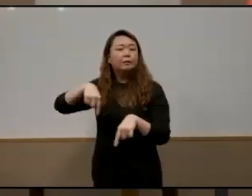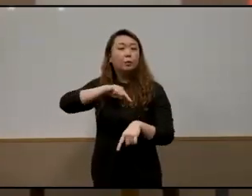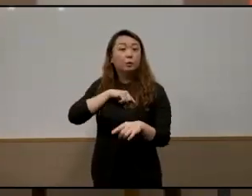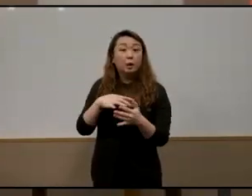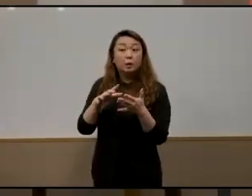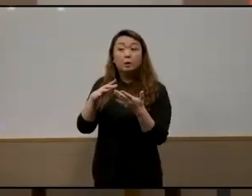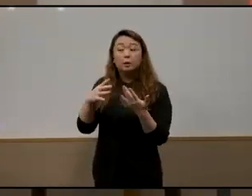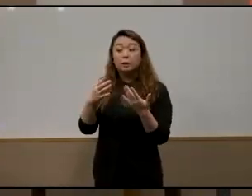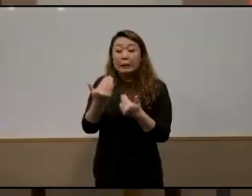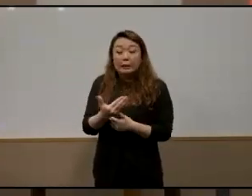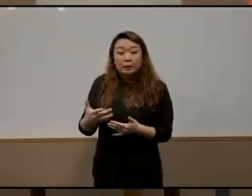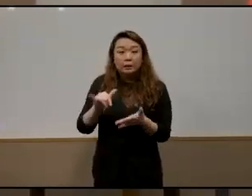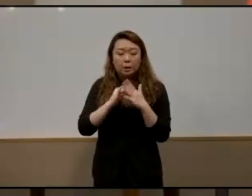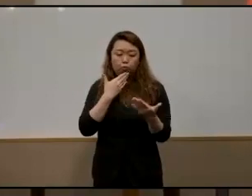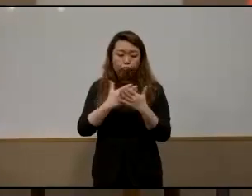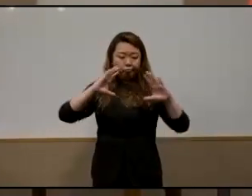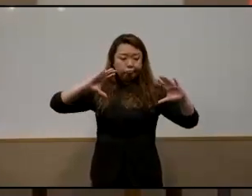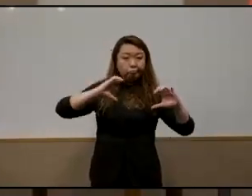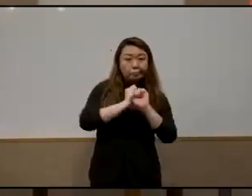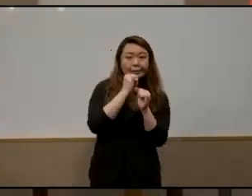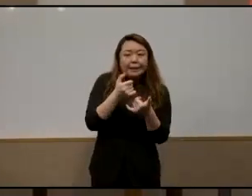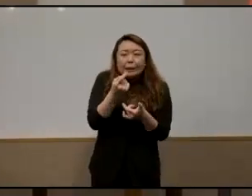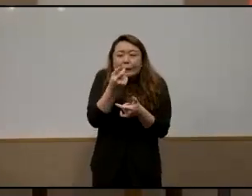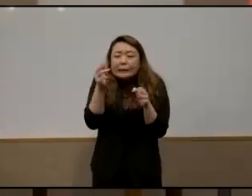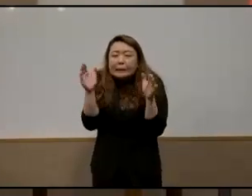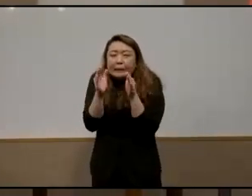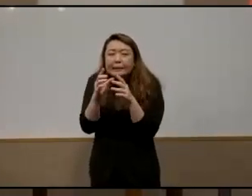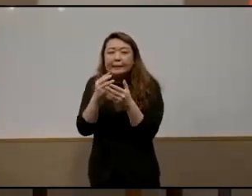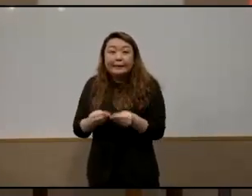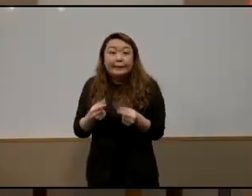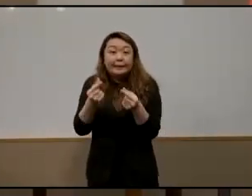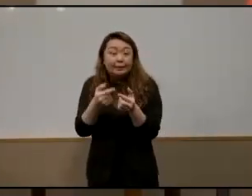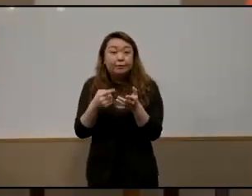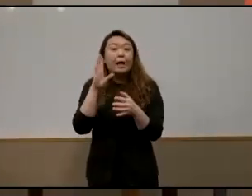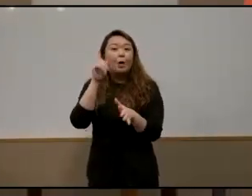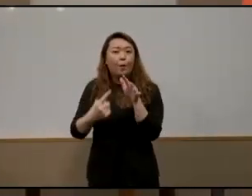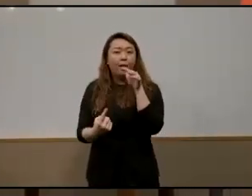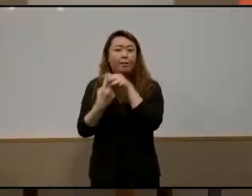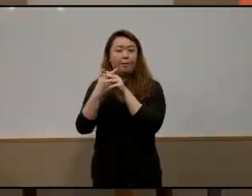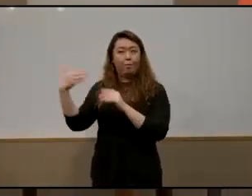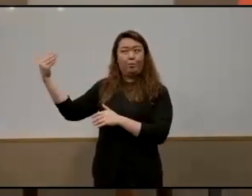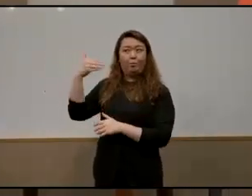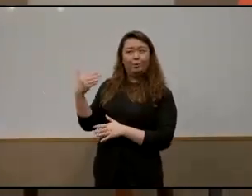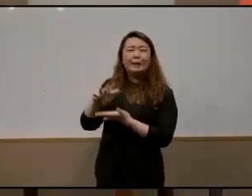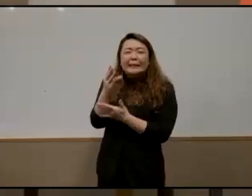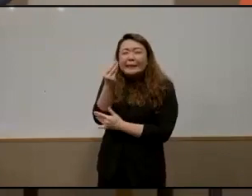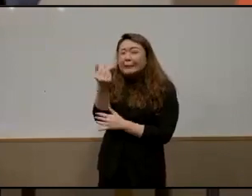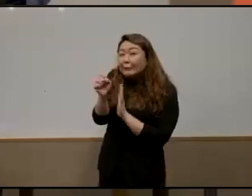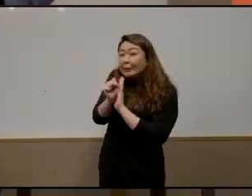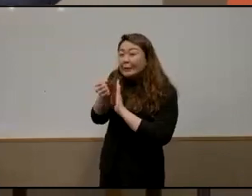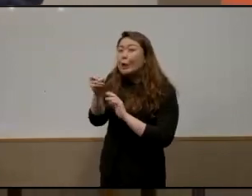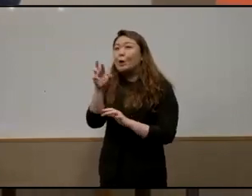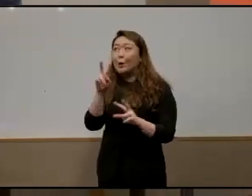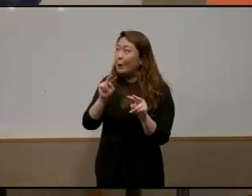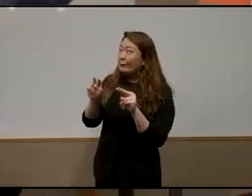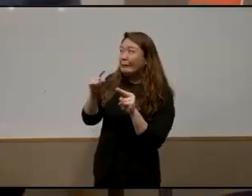summarized and now is that little gift that we're going to share with everyone and it's going to appear on screen i think in a couple of seconds or i'm going to